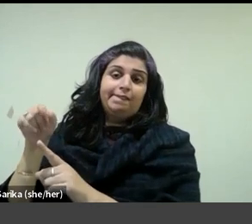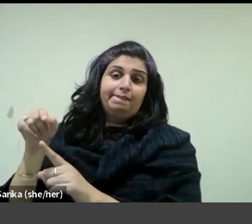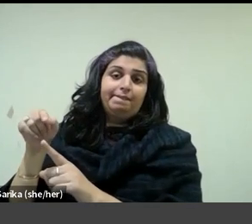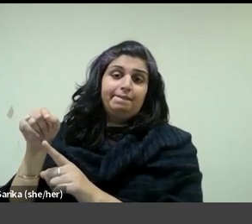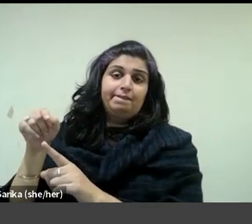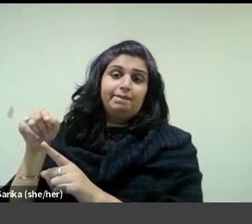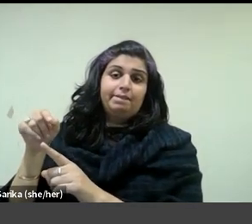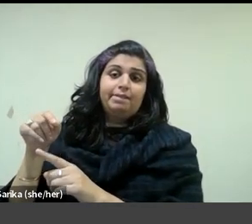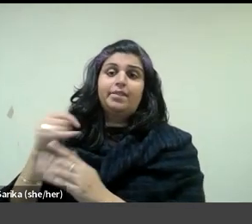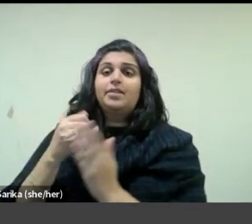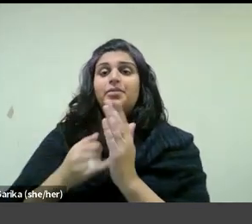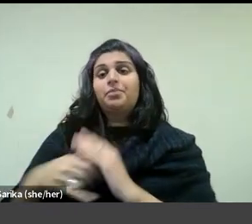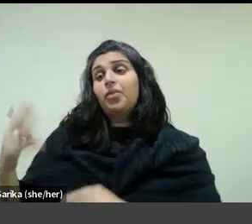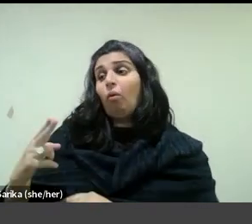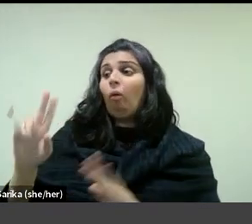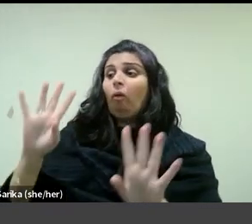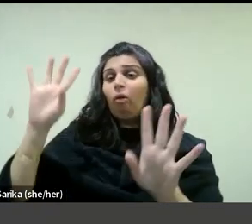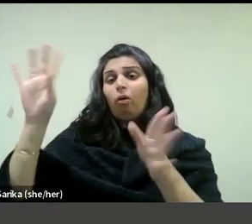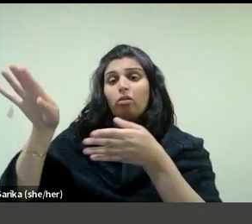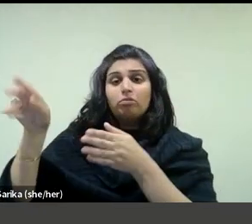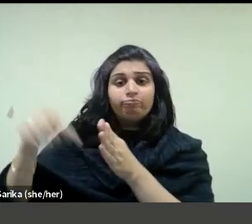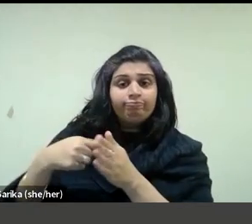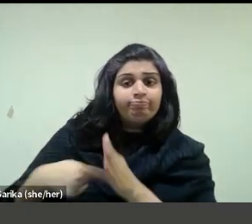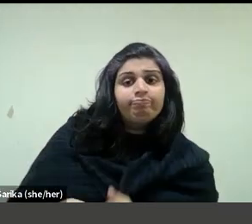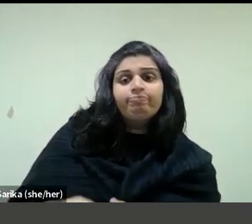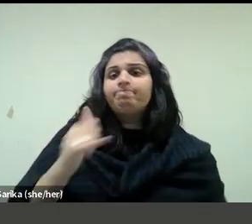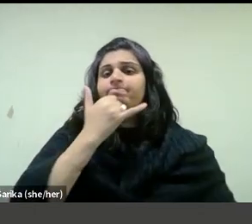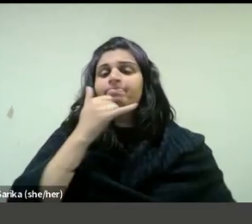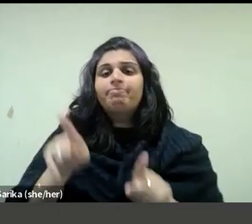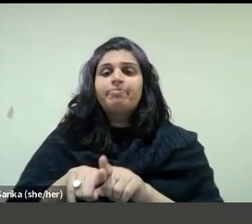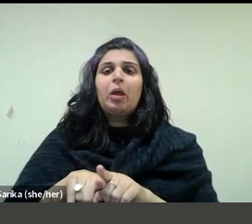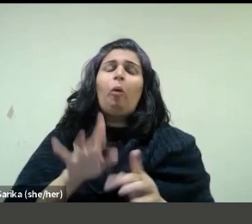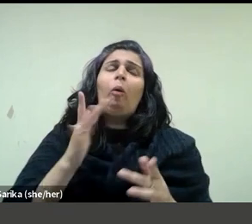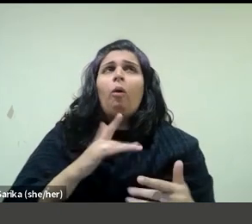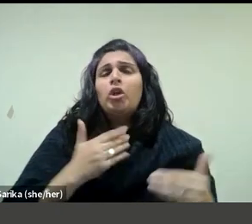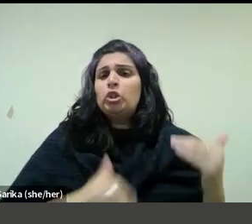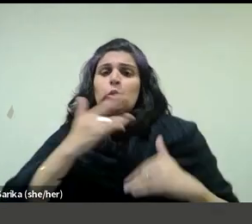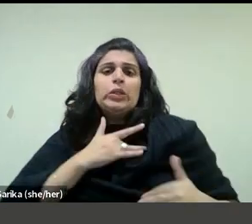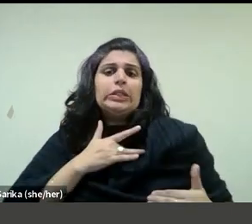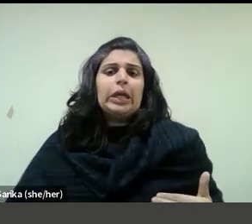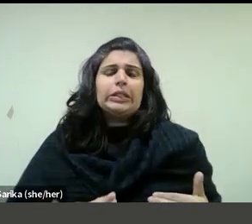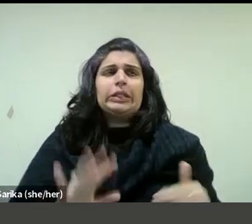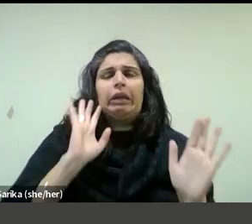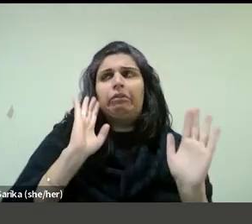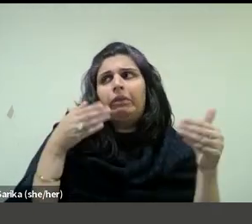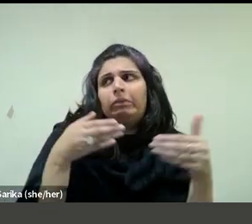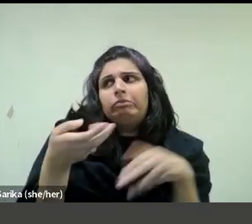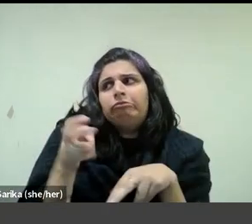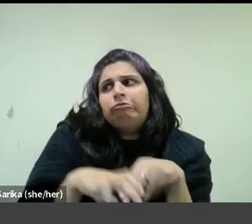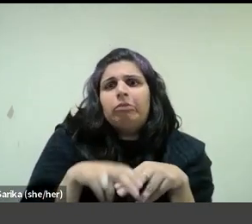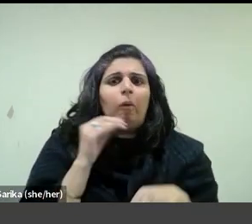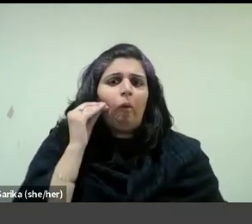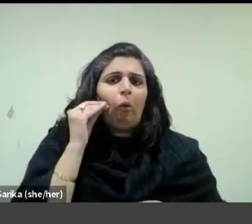construction of Vuillard, quite incorrectly as acutely sensitive, rather reclusive and even repressed.